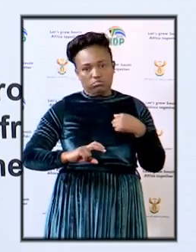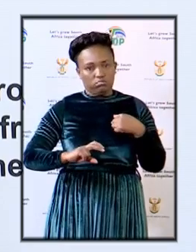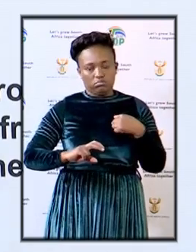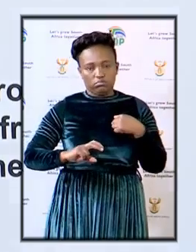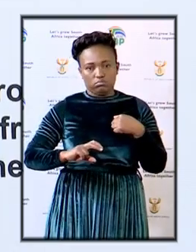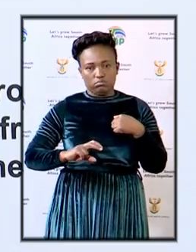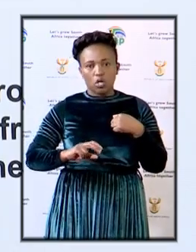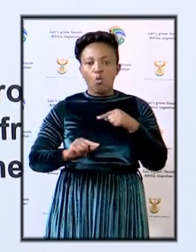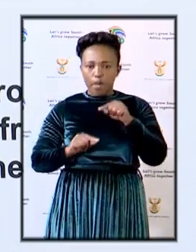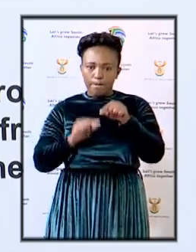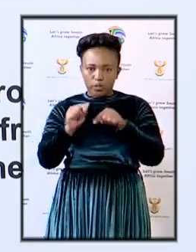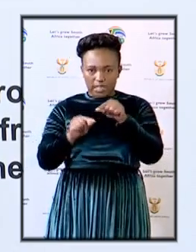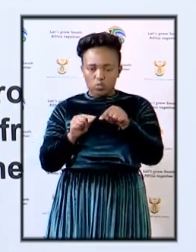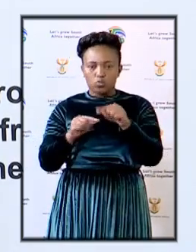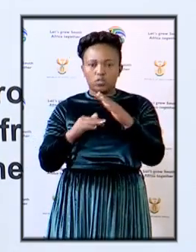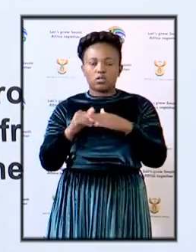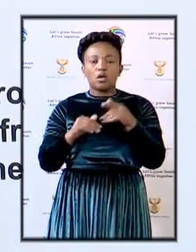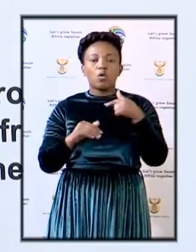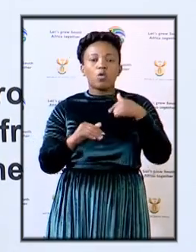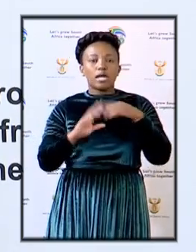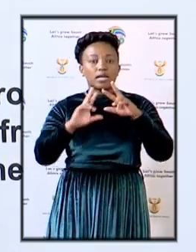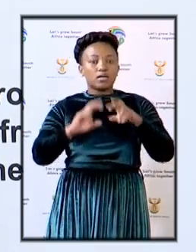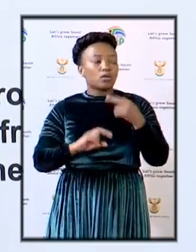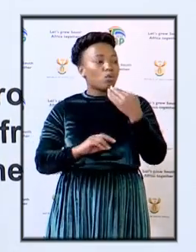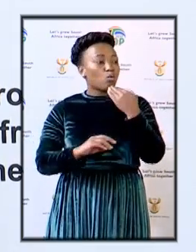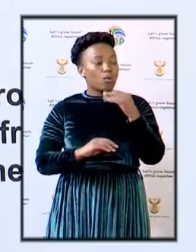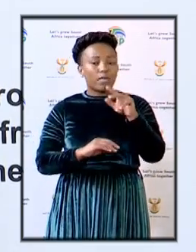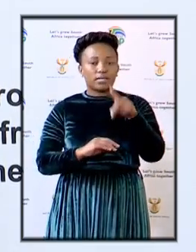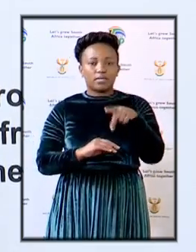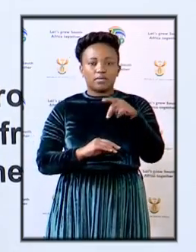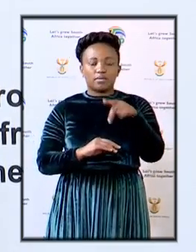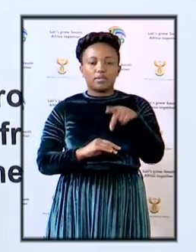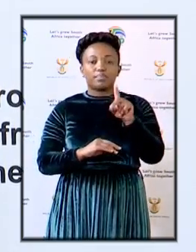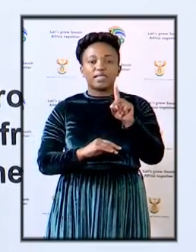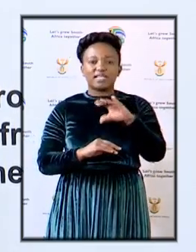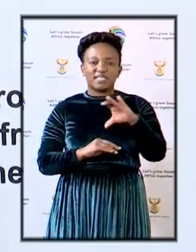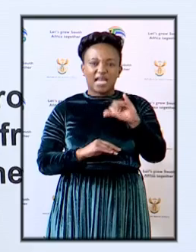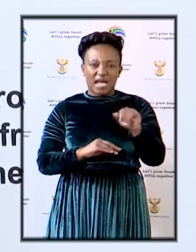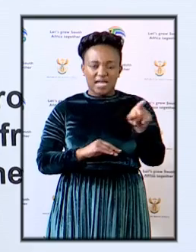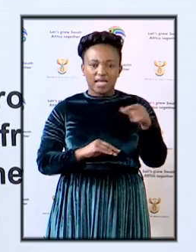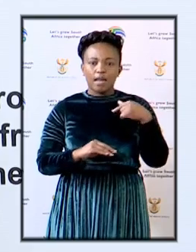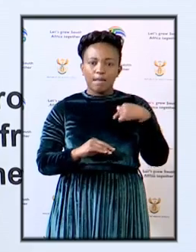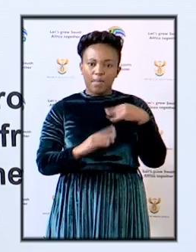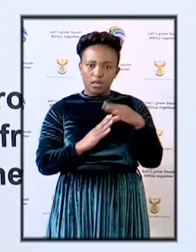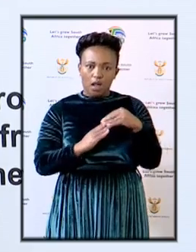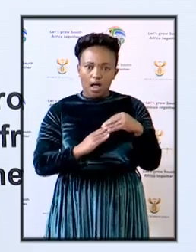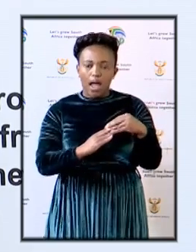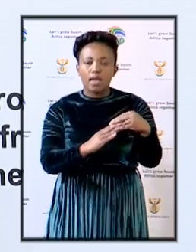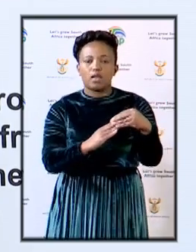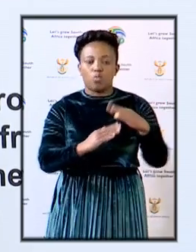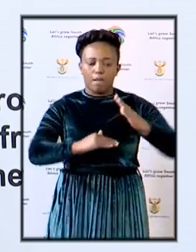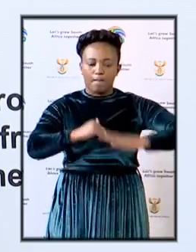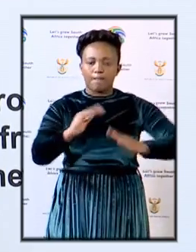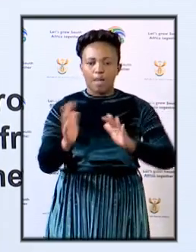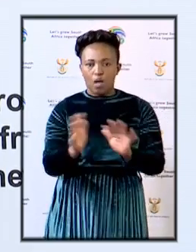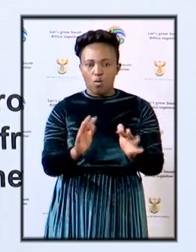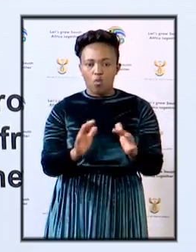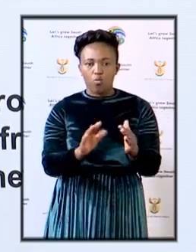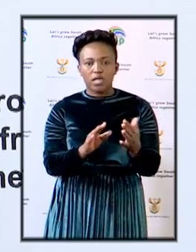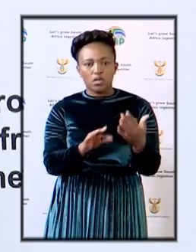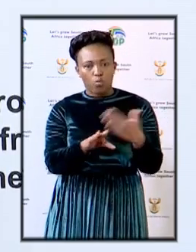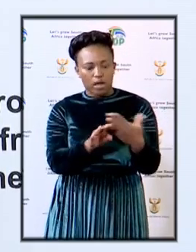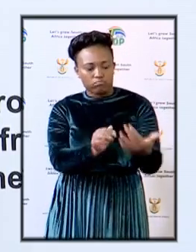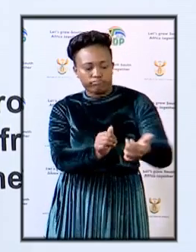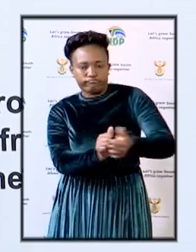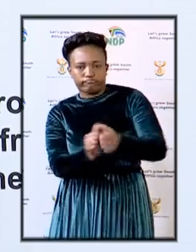but prosecutors as it is being investigated by the DPCI but prosecutors in this prosecutor guided model is working very